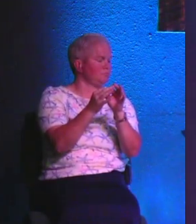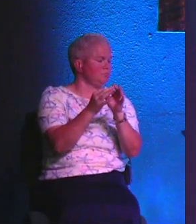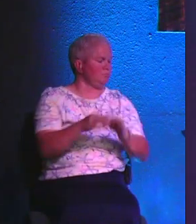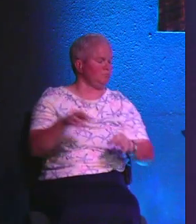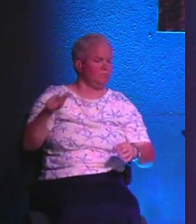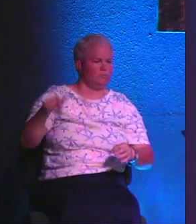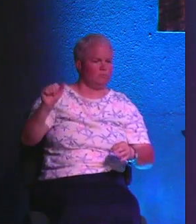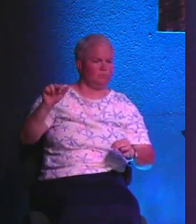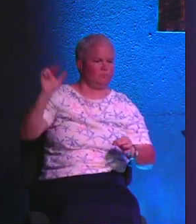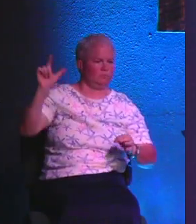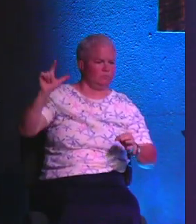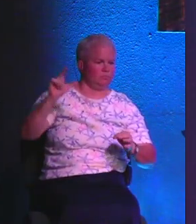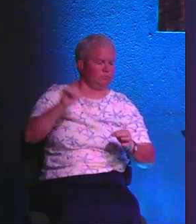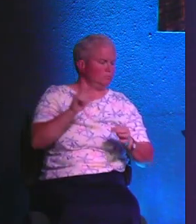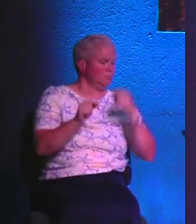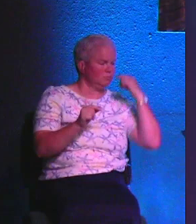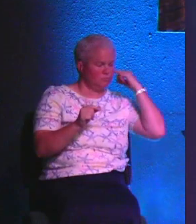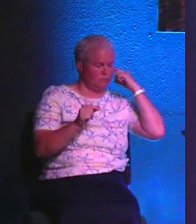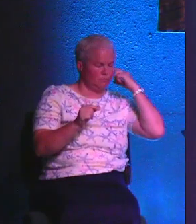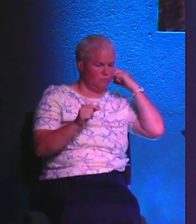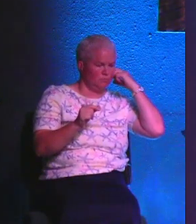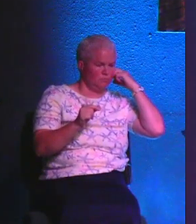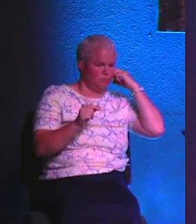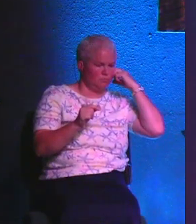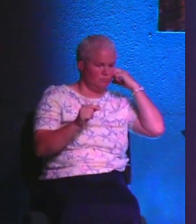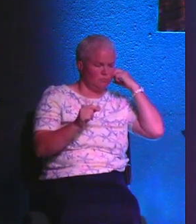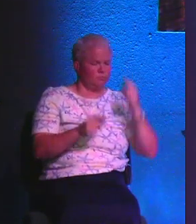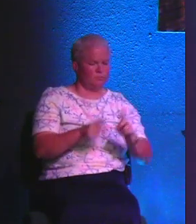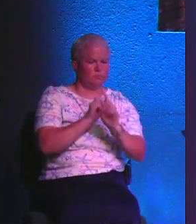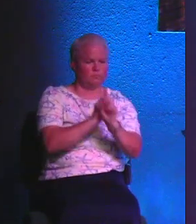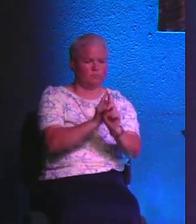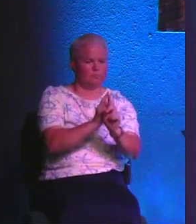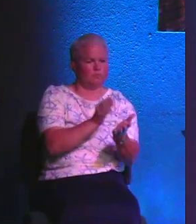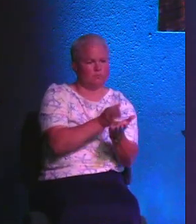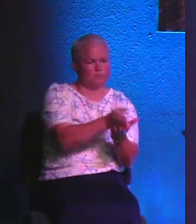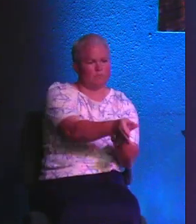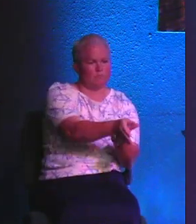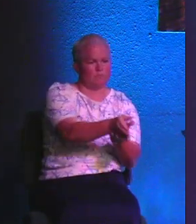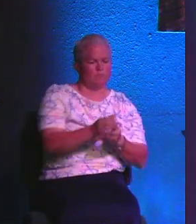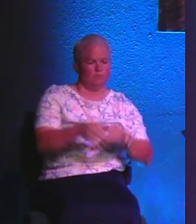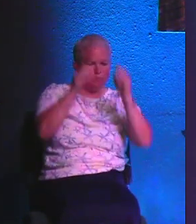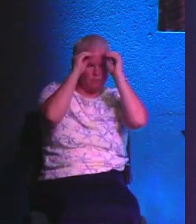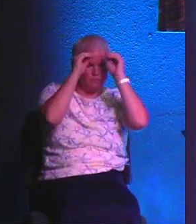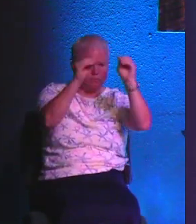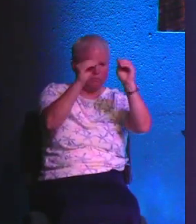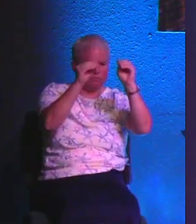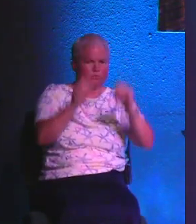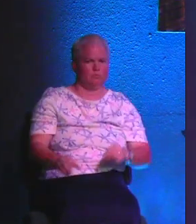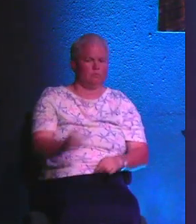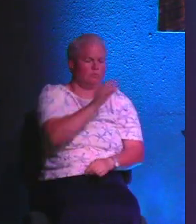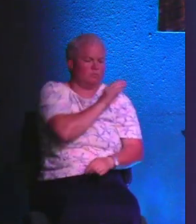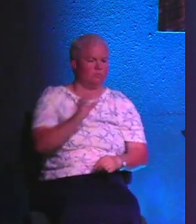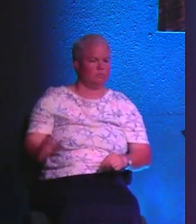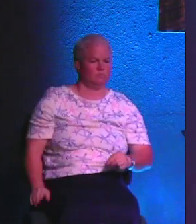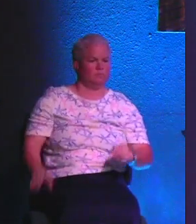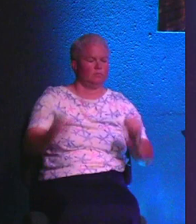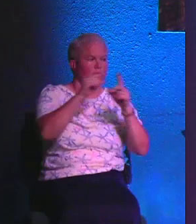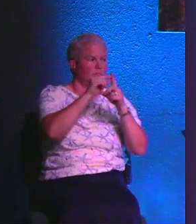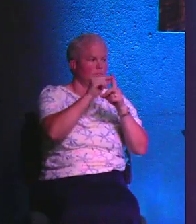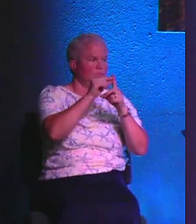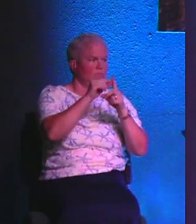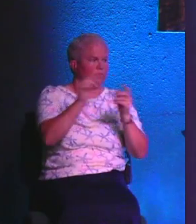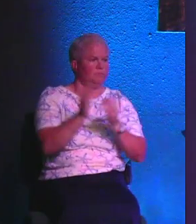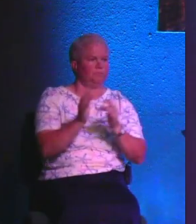Paul gives instructions here to instead follow the truth found in the teachings of Christ, His